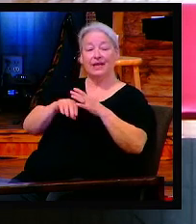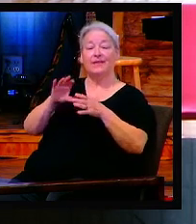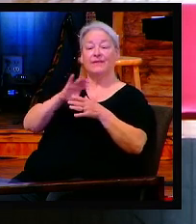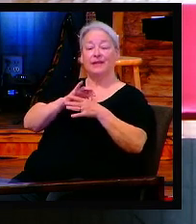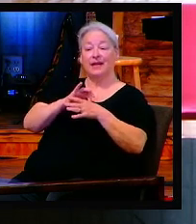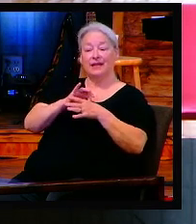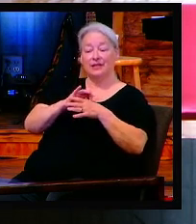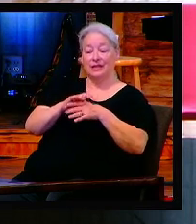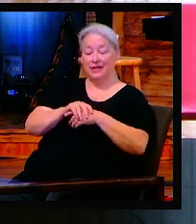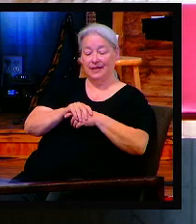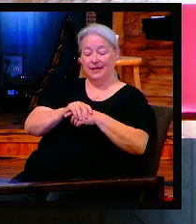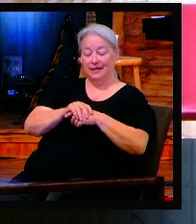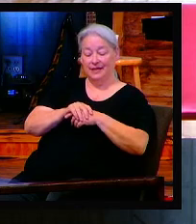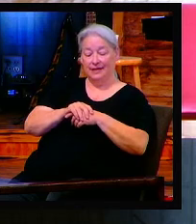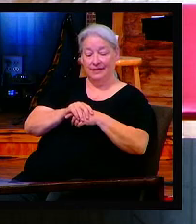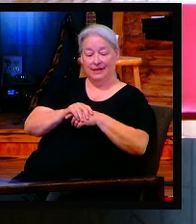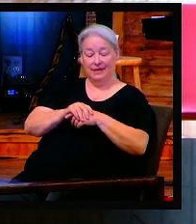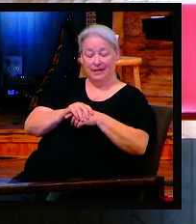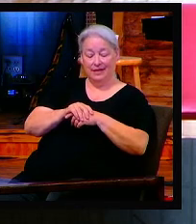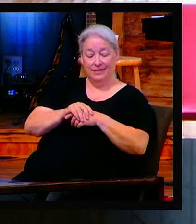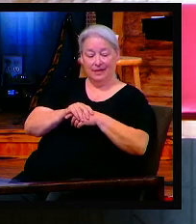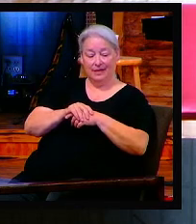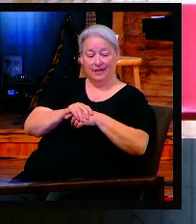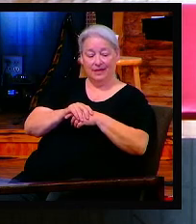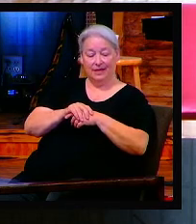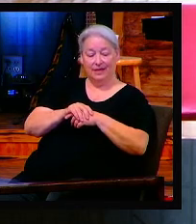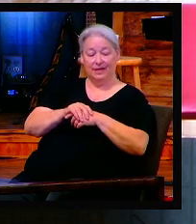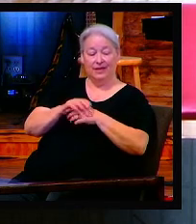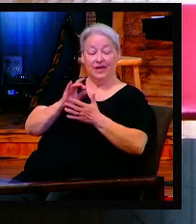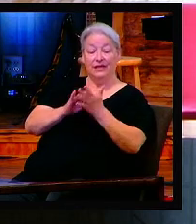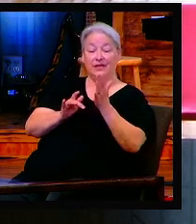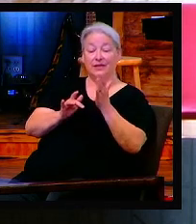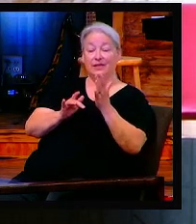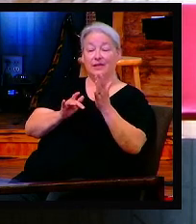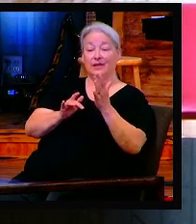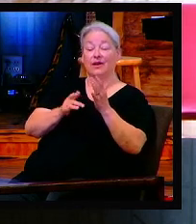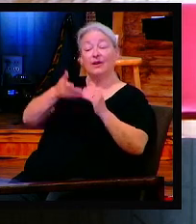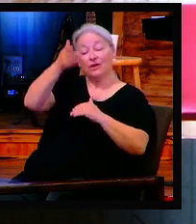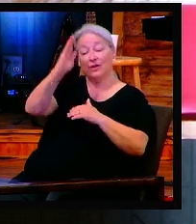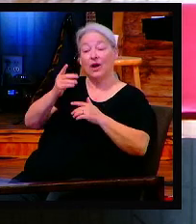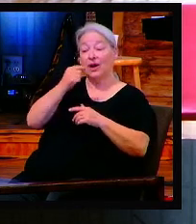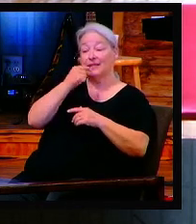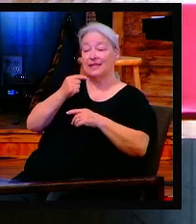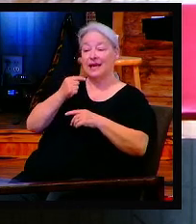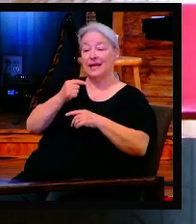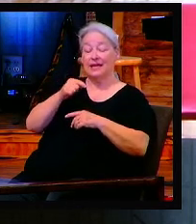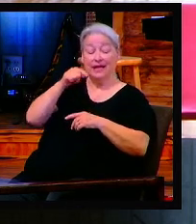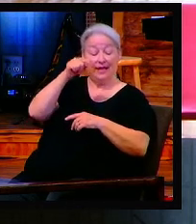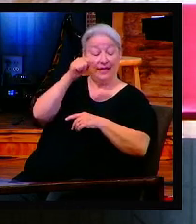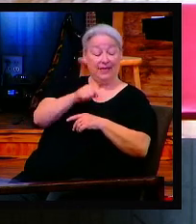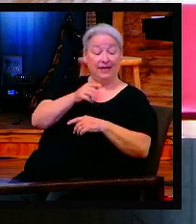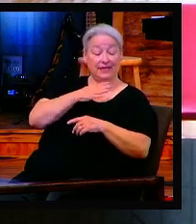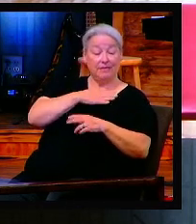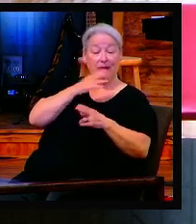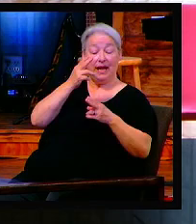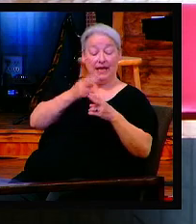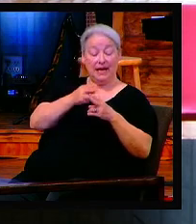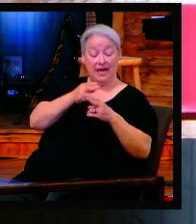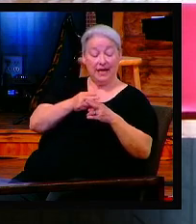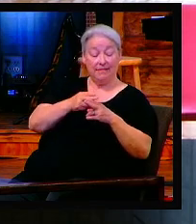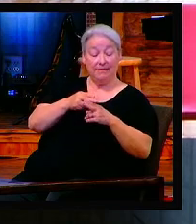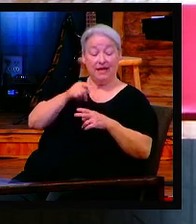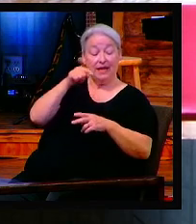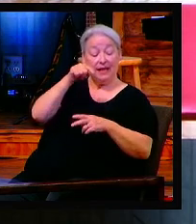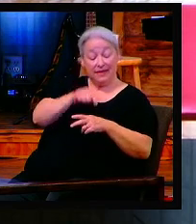this is my name and this is my memorial to you and to all generations. Why do say to all generations? Because it is our mandate,